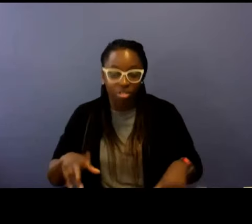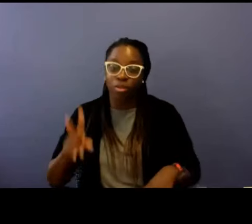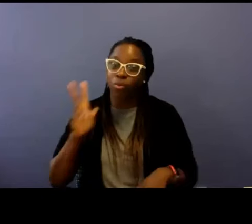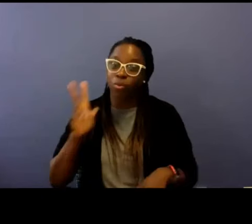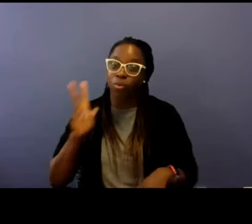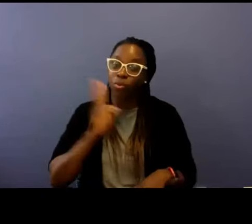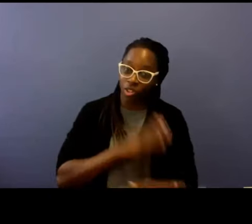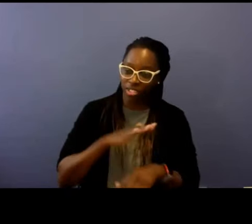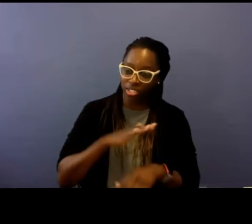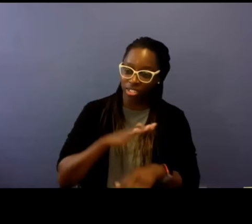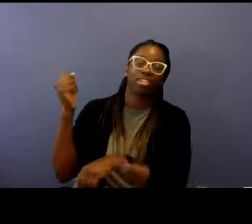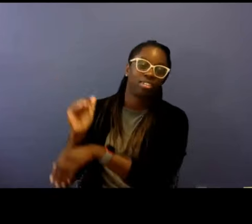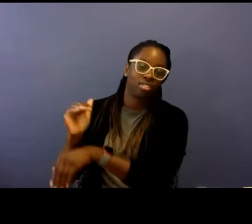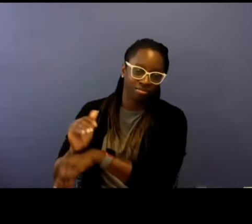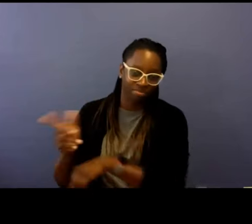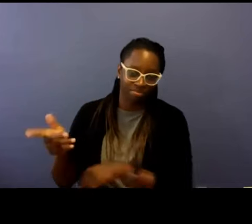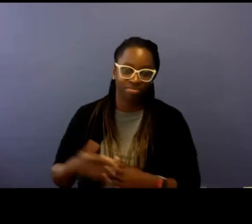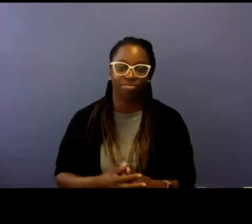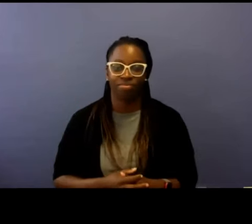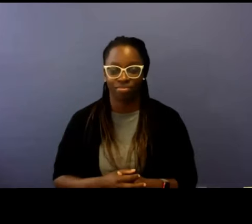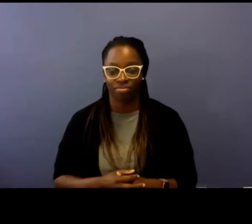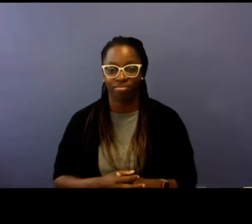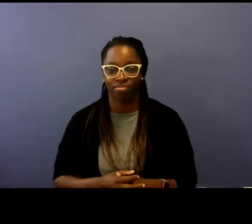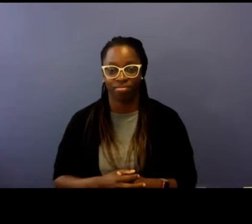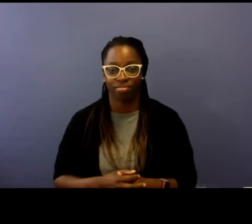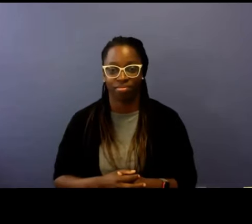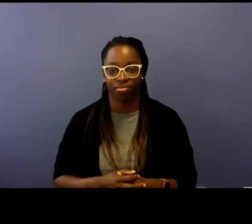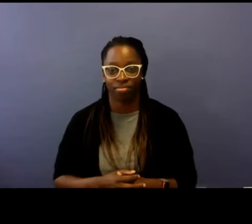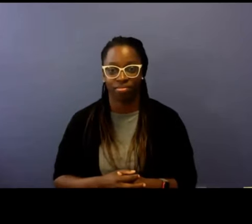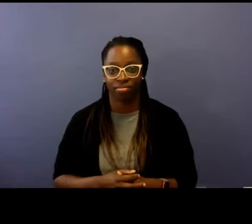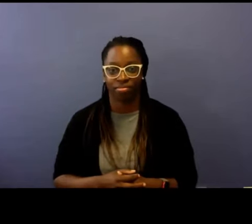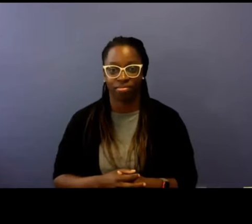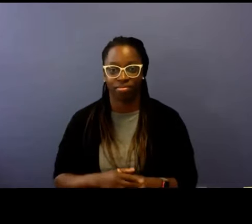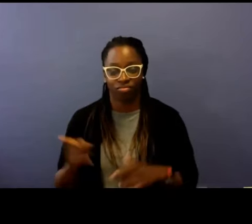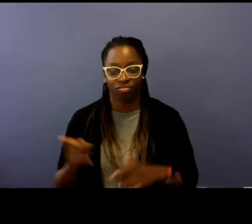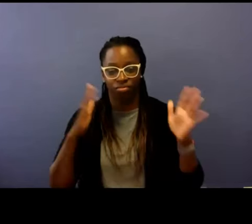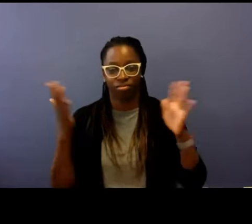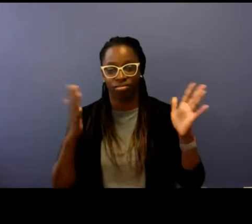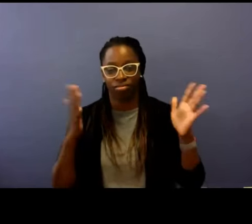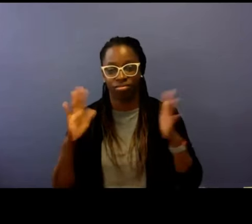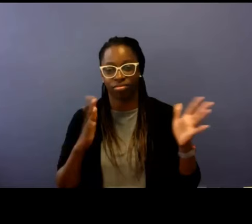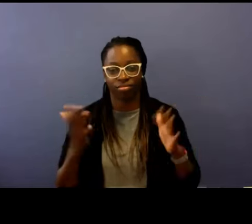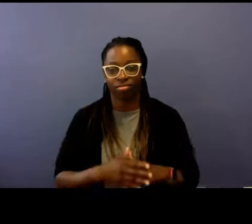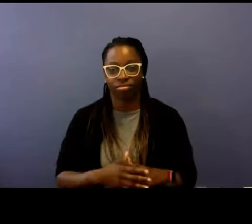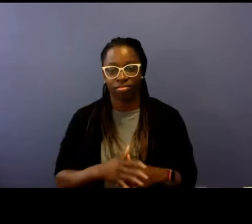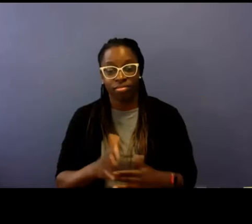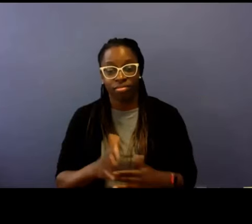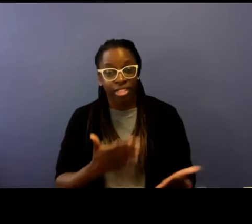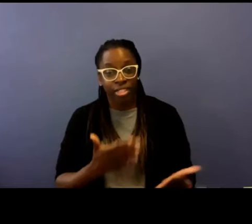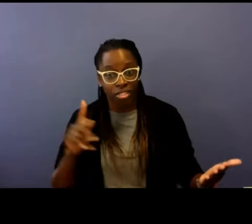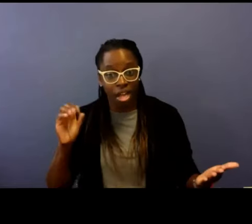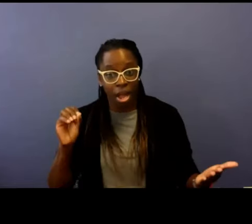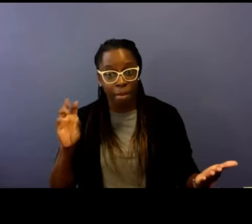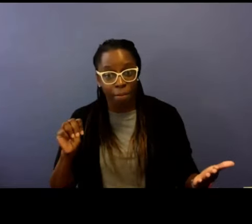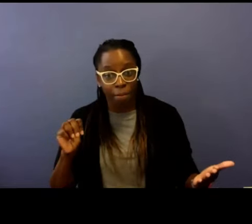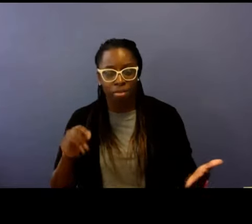uh, two more grandchildren, twin daughters on Saturday night. That's all. Family photos fill a wall.